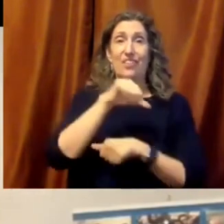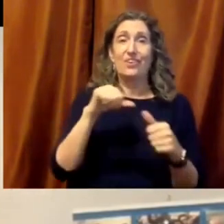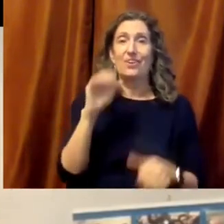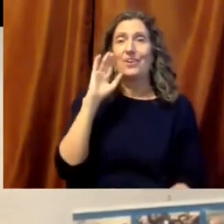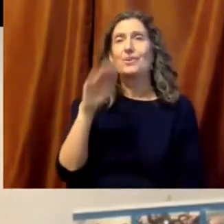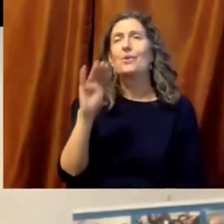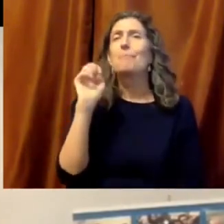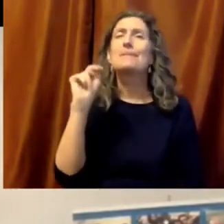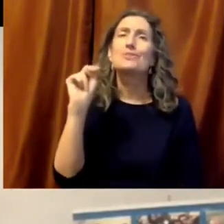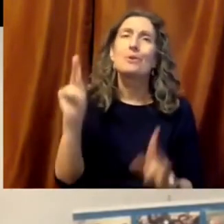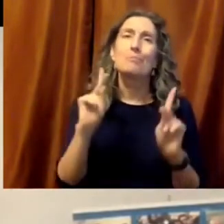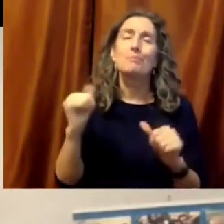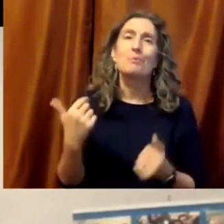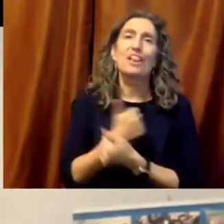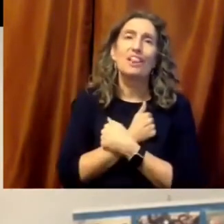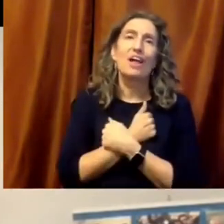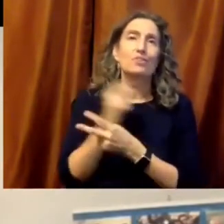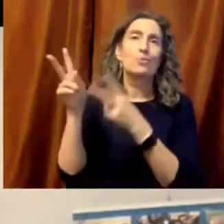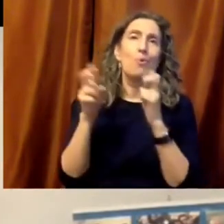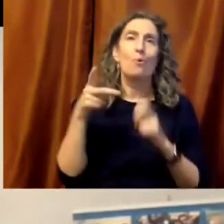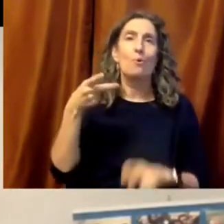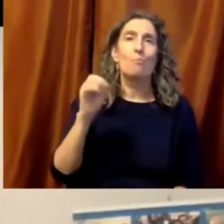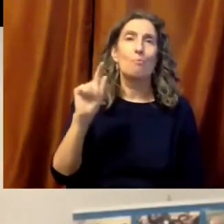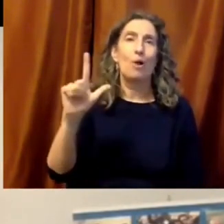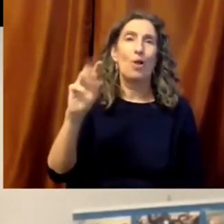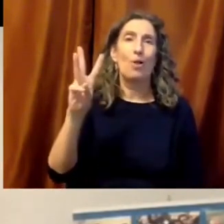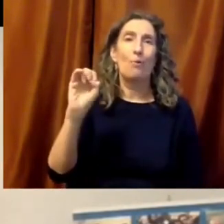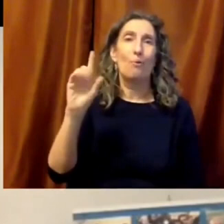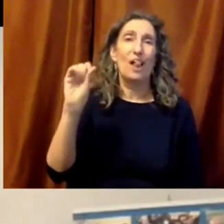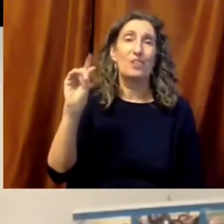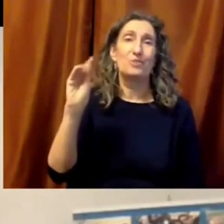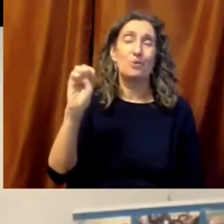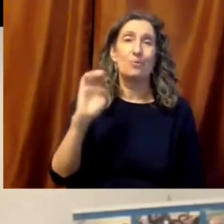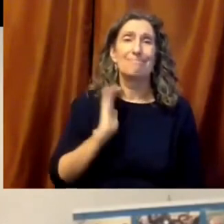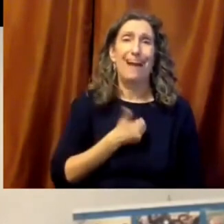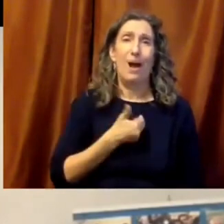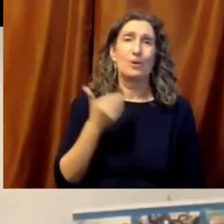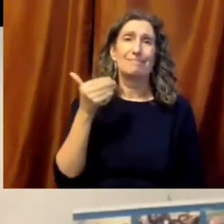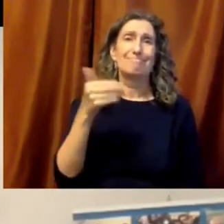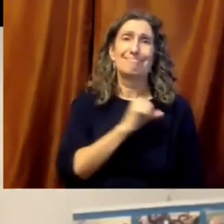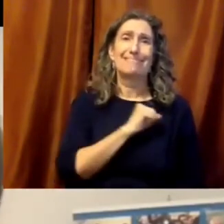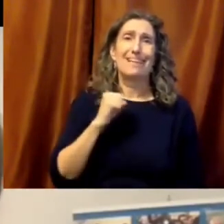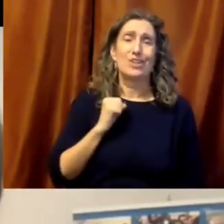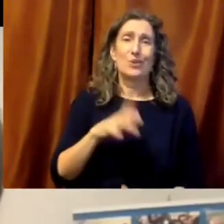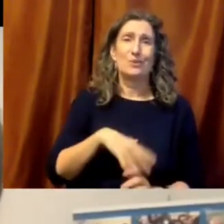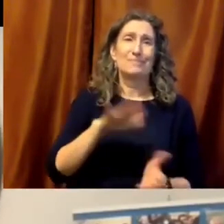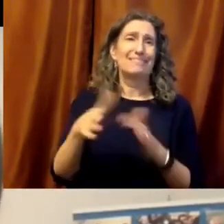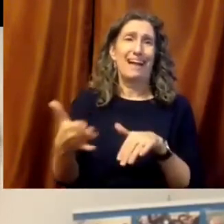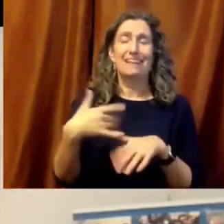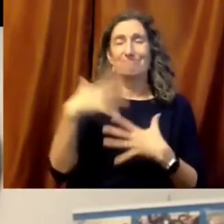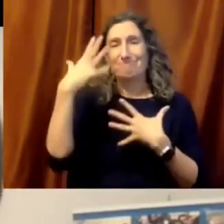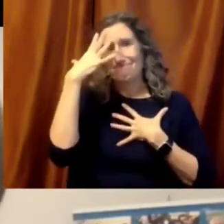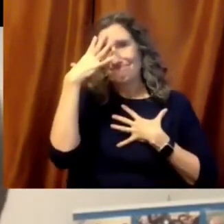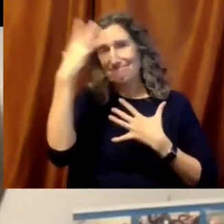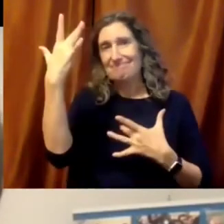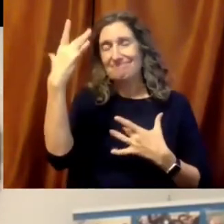pandemic. You know, we're Minnesotans. So we're always quoting, you know, Paul Wellstone, our senator who was killed tragically, and